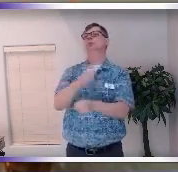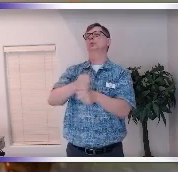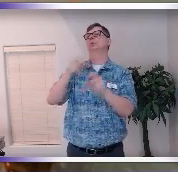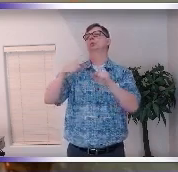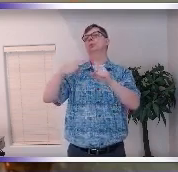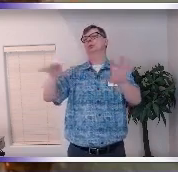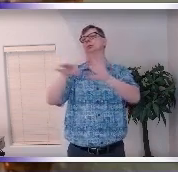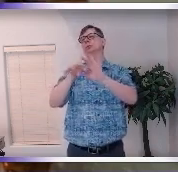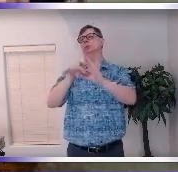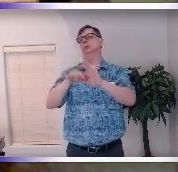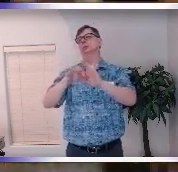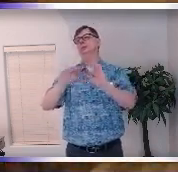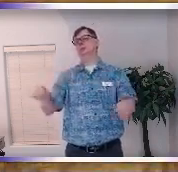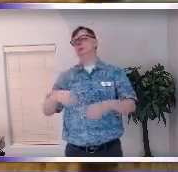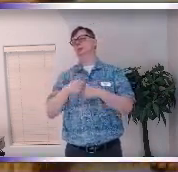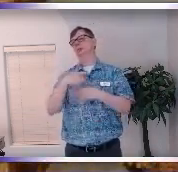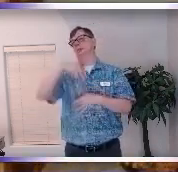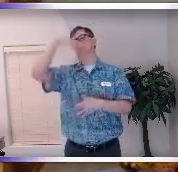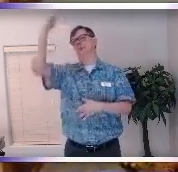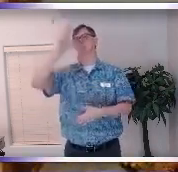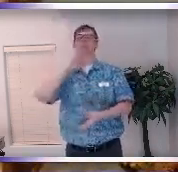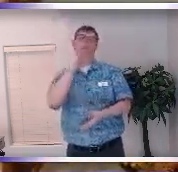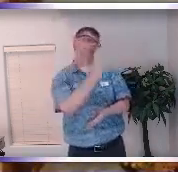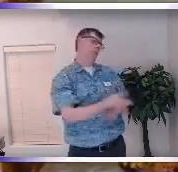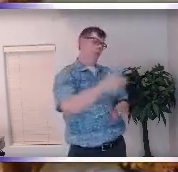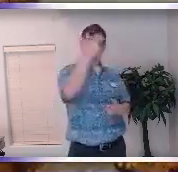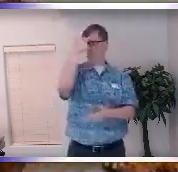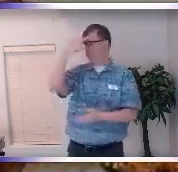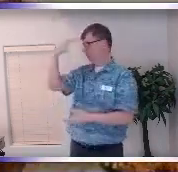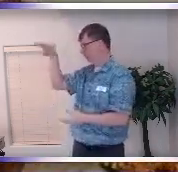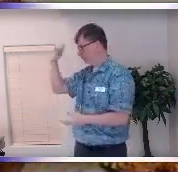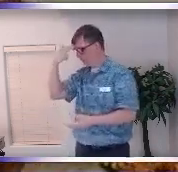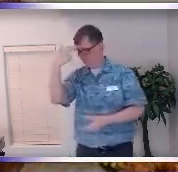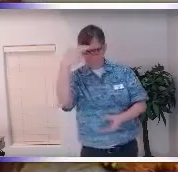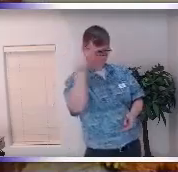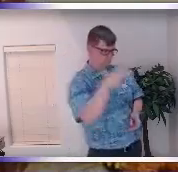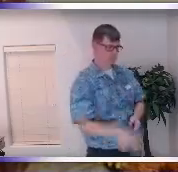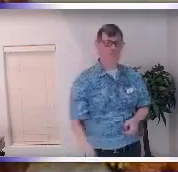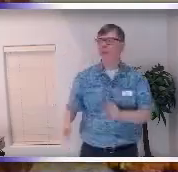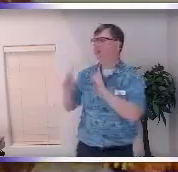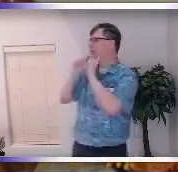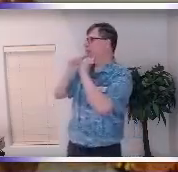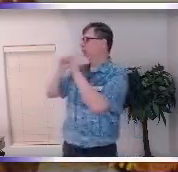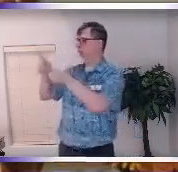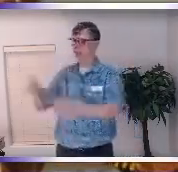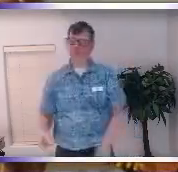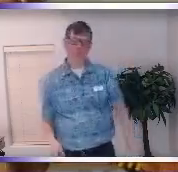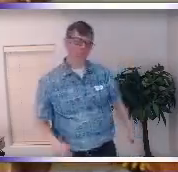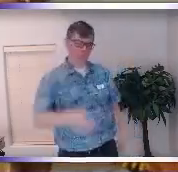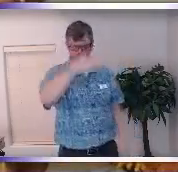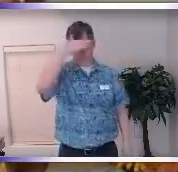and rely on spirit and principle so we talked about visioning we talked about seeing things